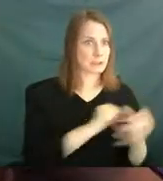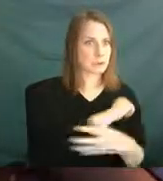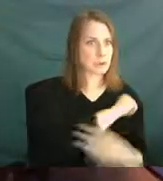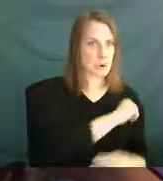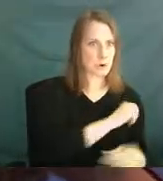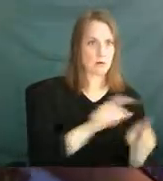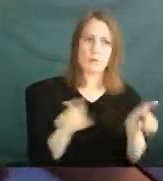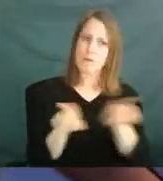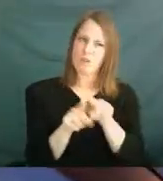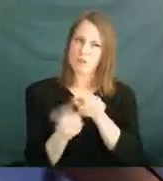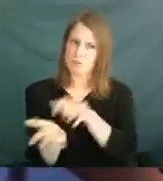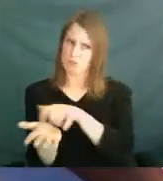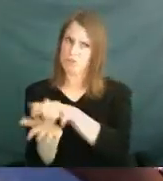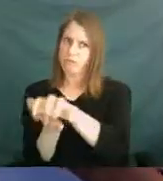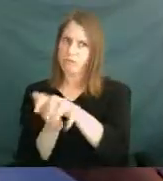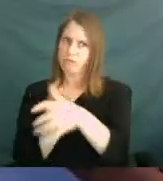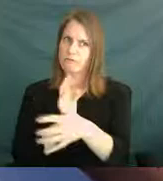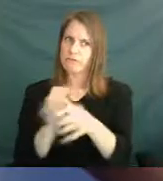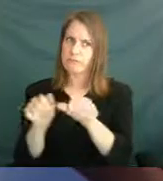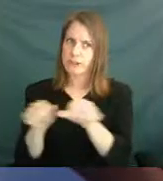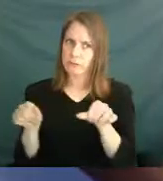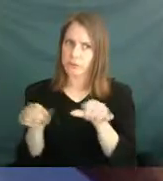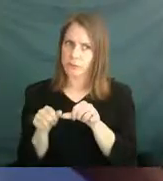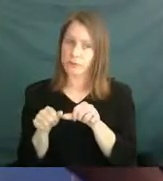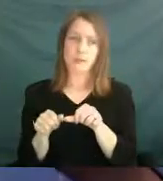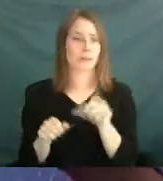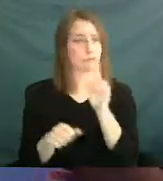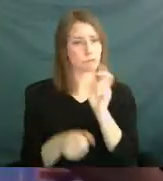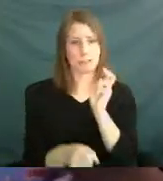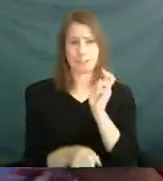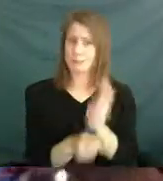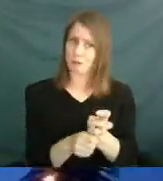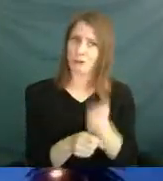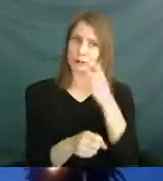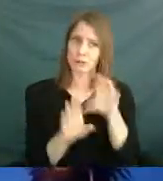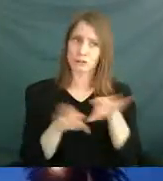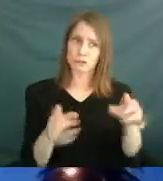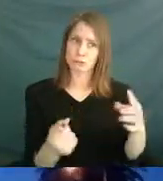neighborhood, and it makes it very difficult for the children going to school there.